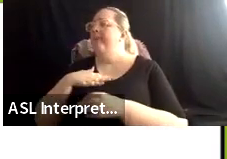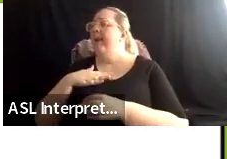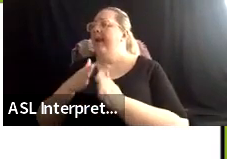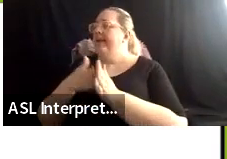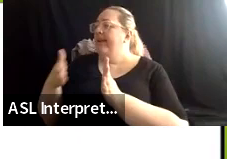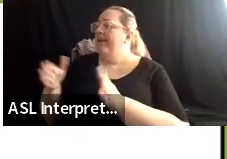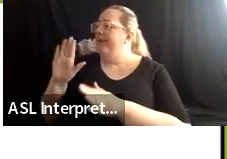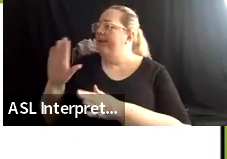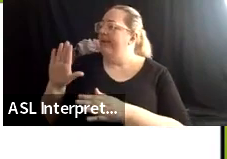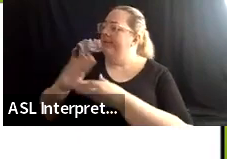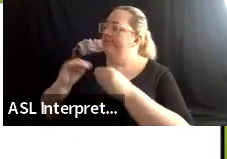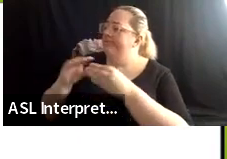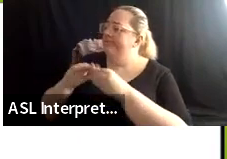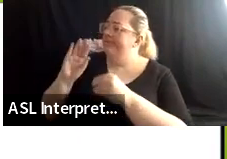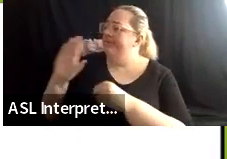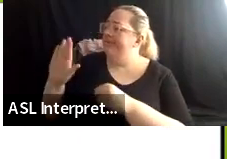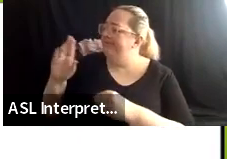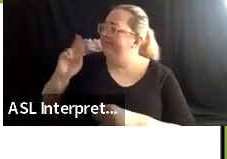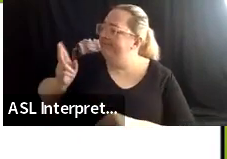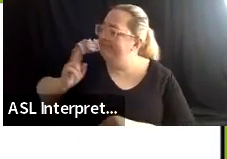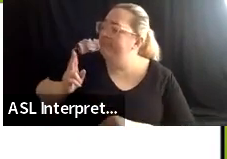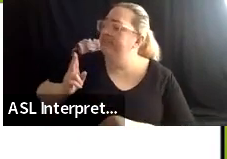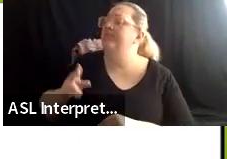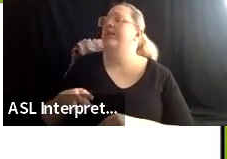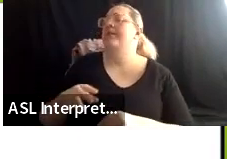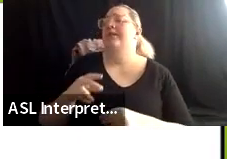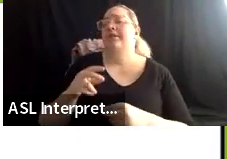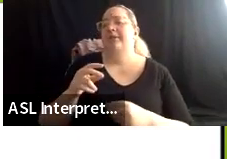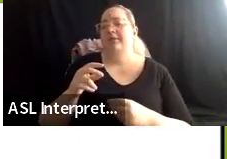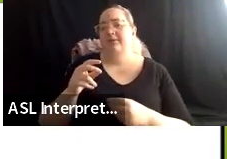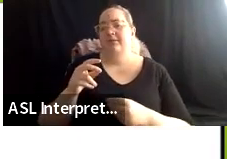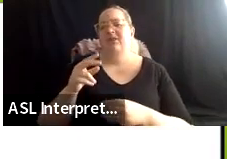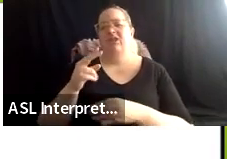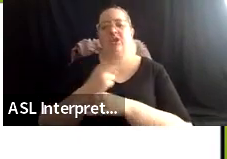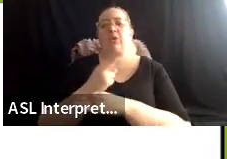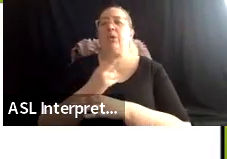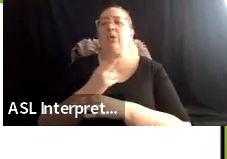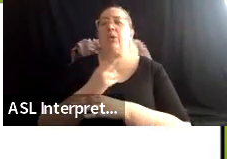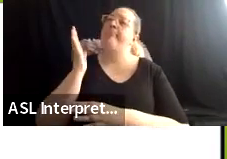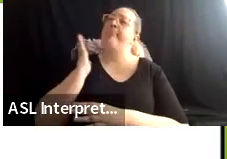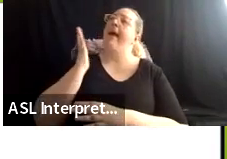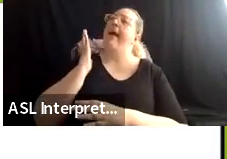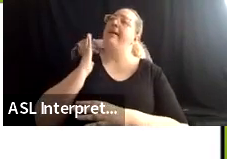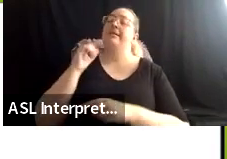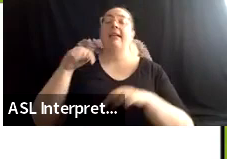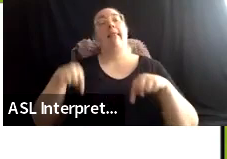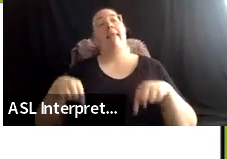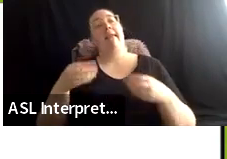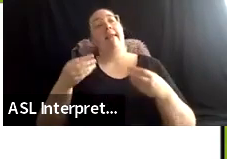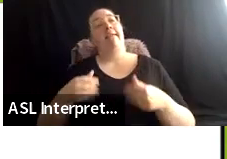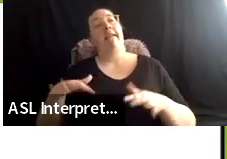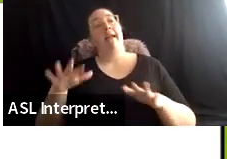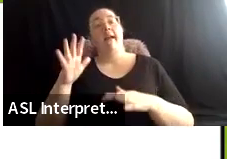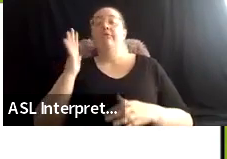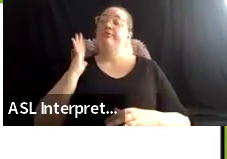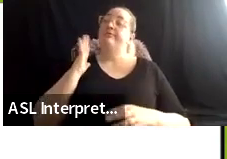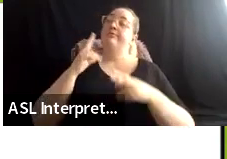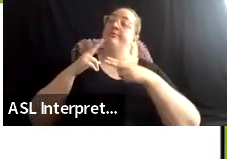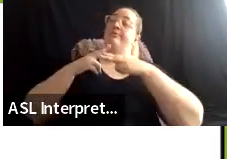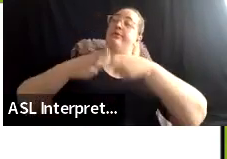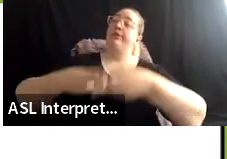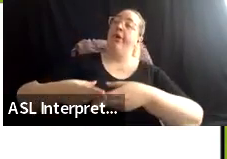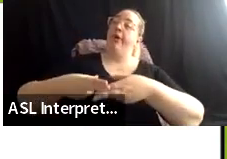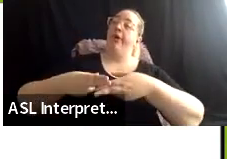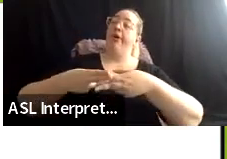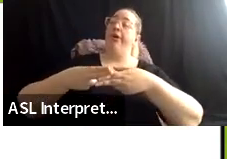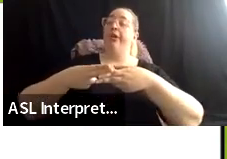Um, there's kind of, there's the use of the past tense. This land was called something, something, or, um,